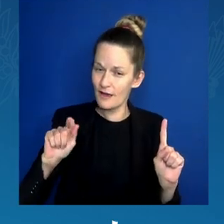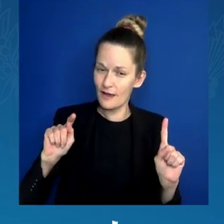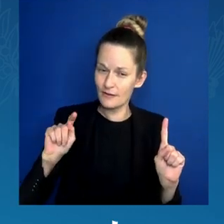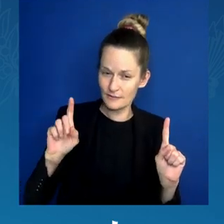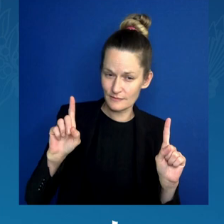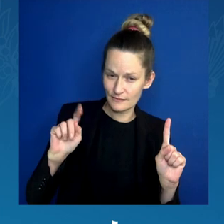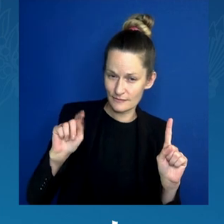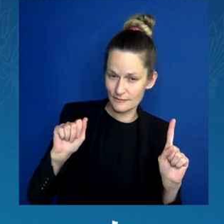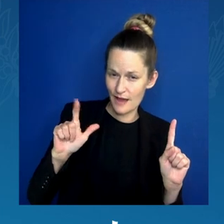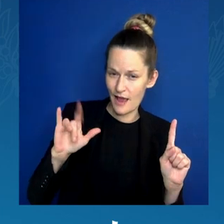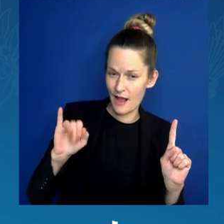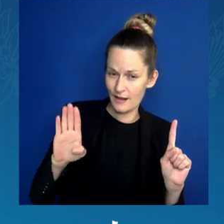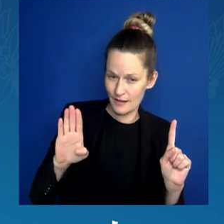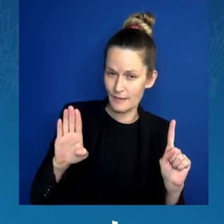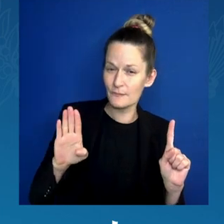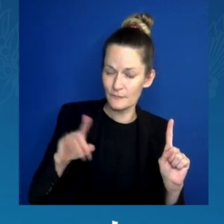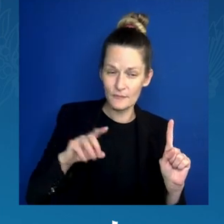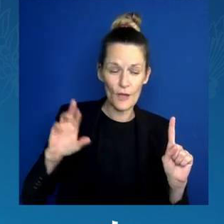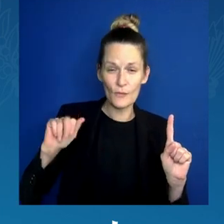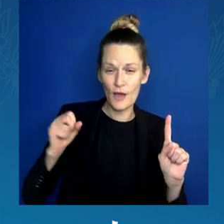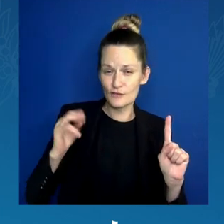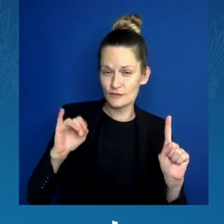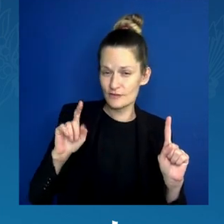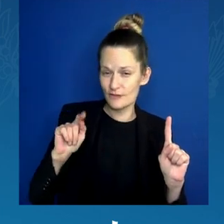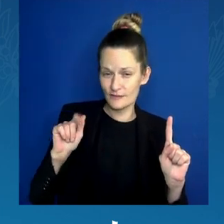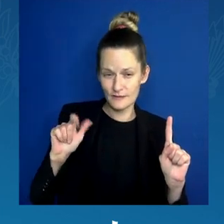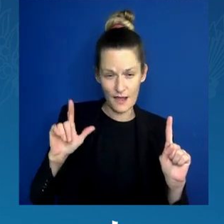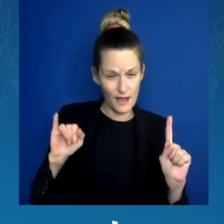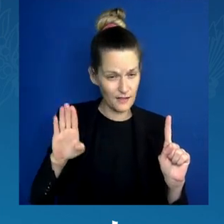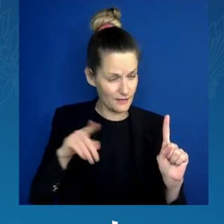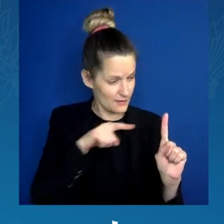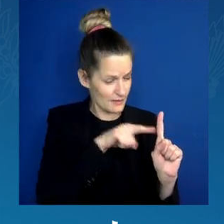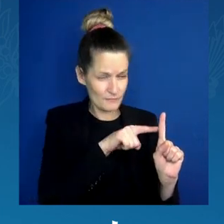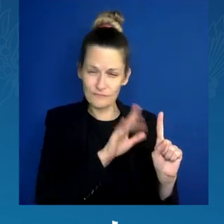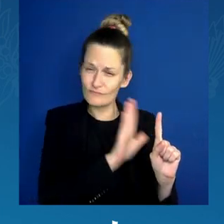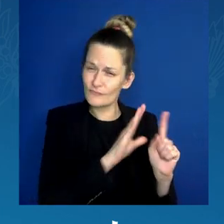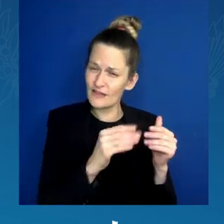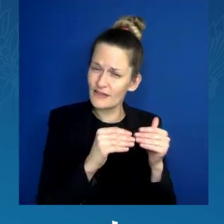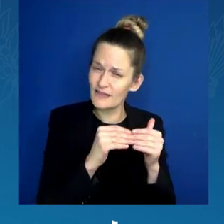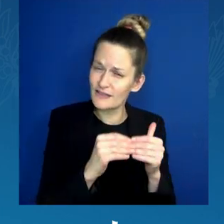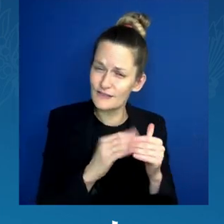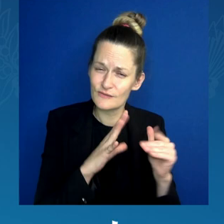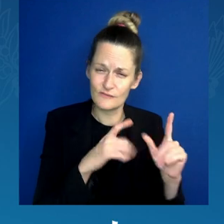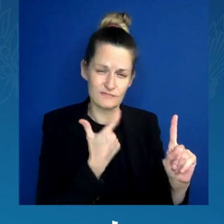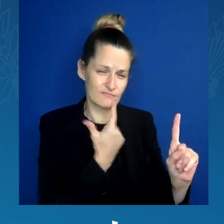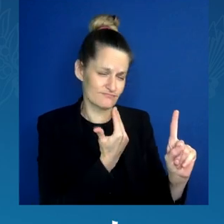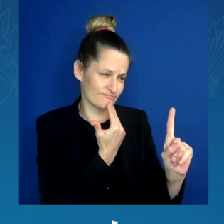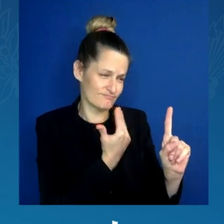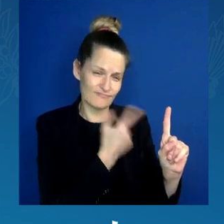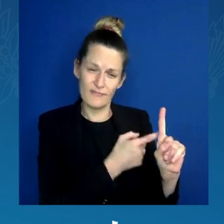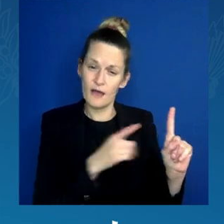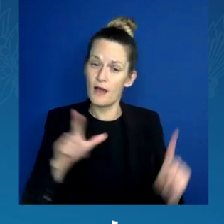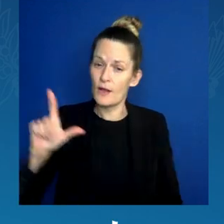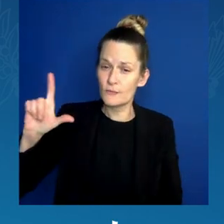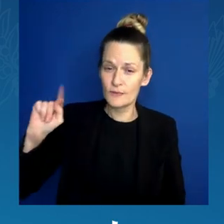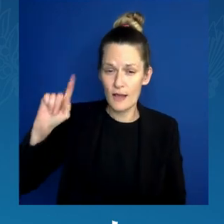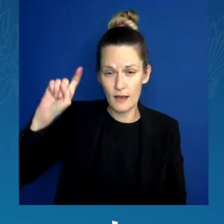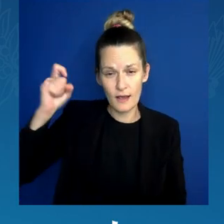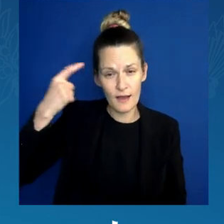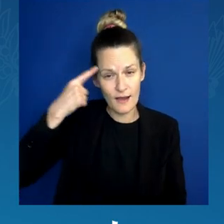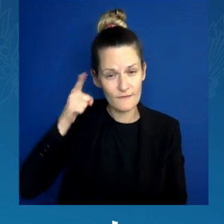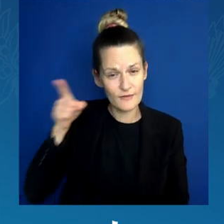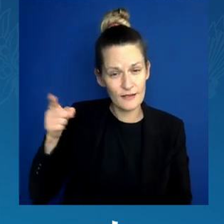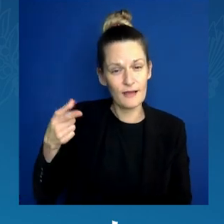Thank you for your leadership. And, of course, the lieutenant governor of this great state, Garland Gilchrist, where —